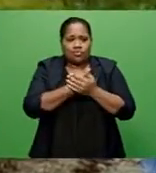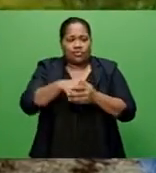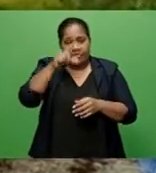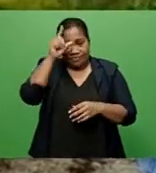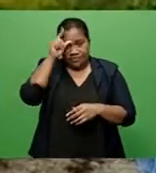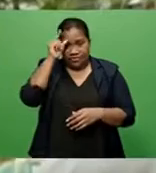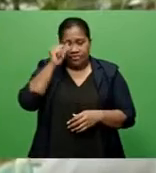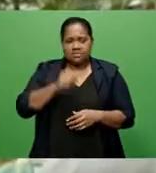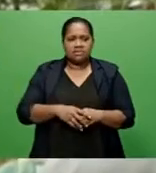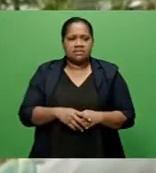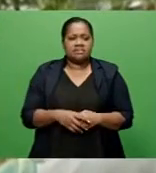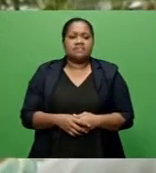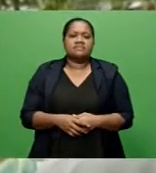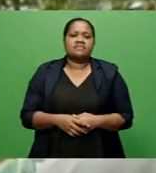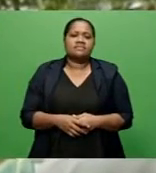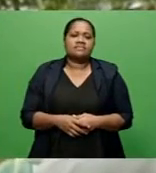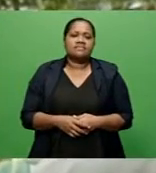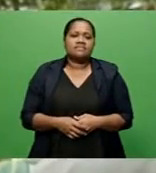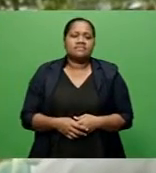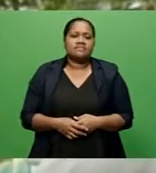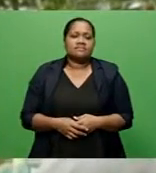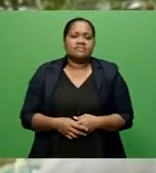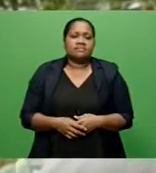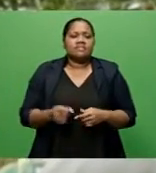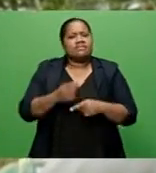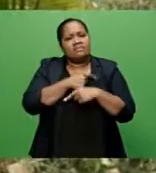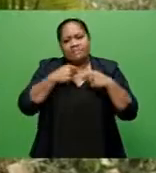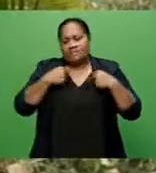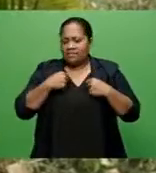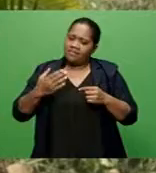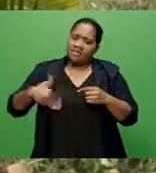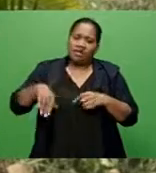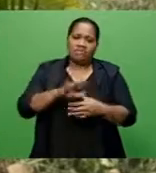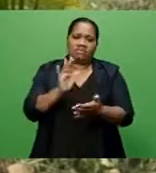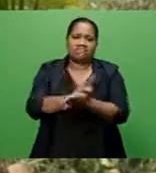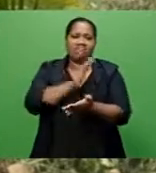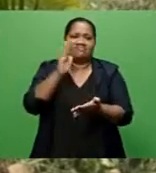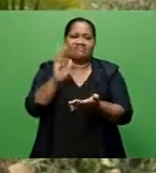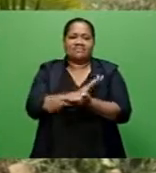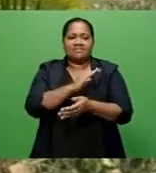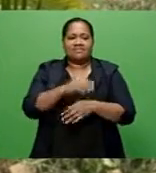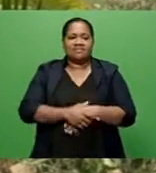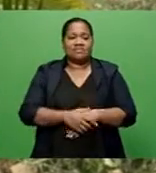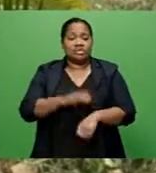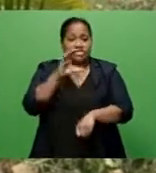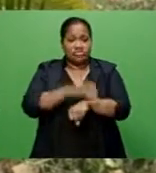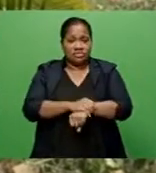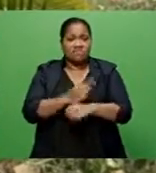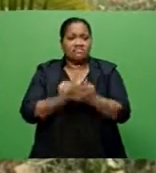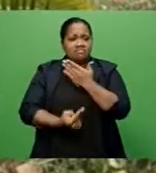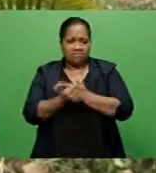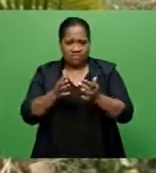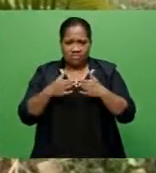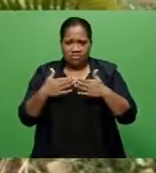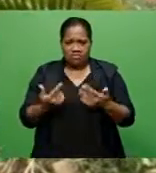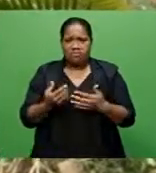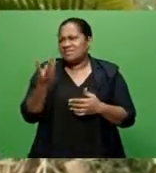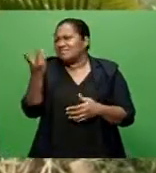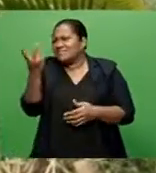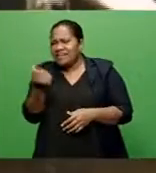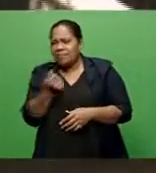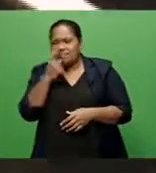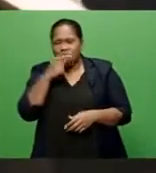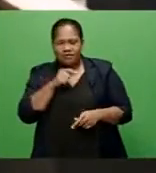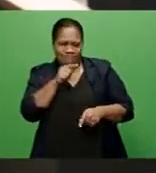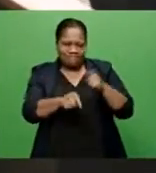impacted regions of the country. We are all grateful. The police force in recent time has been tarnished by some, but